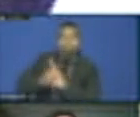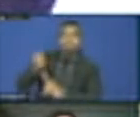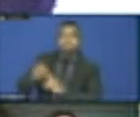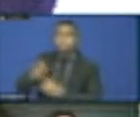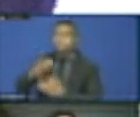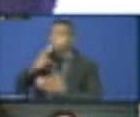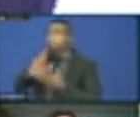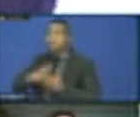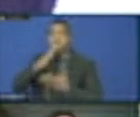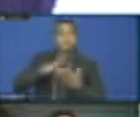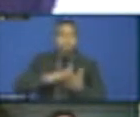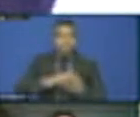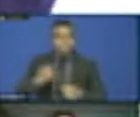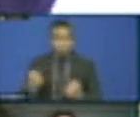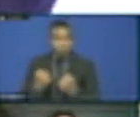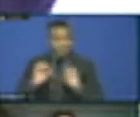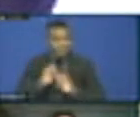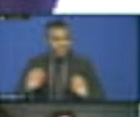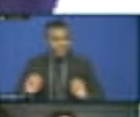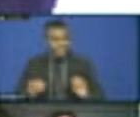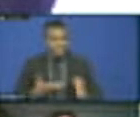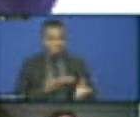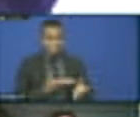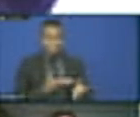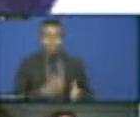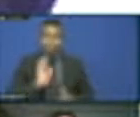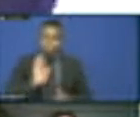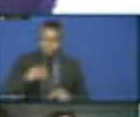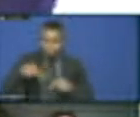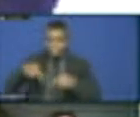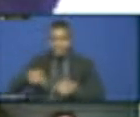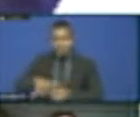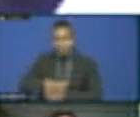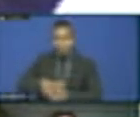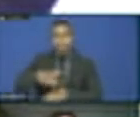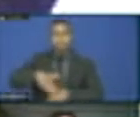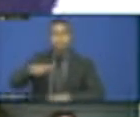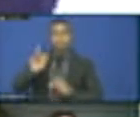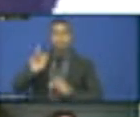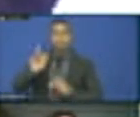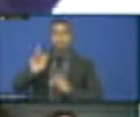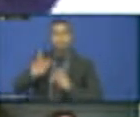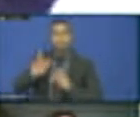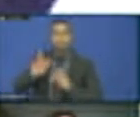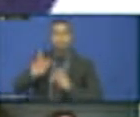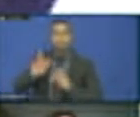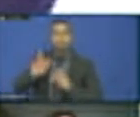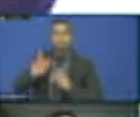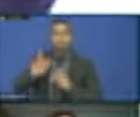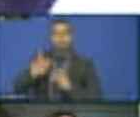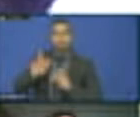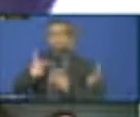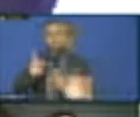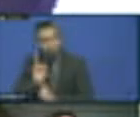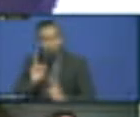SDGs, governments have to leverage on subnational governments who are closest to the people and better position to